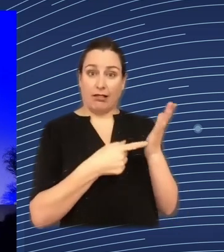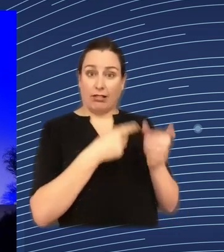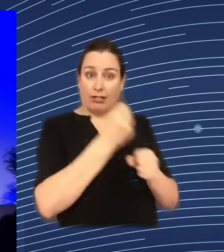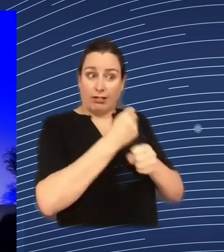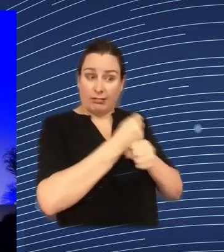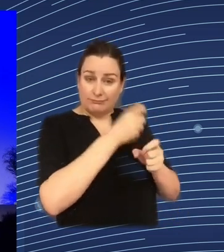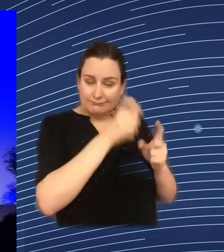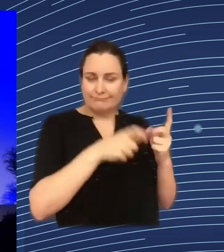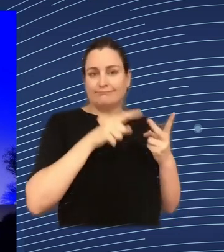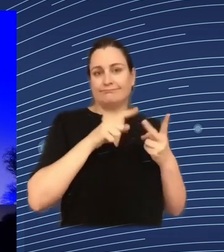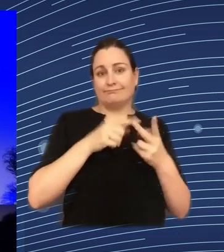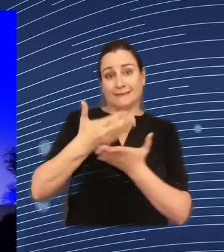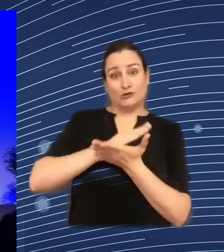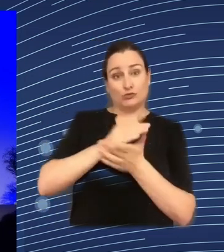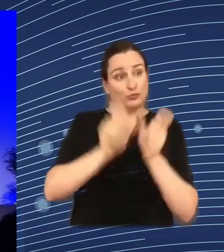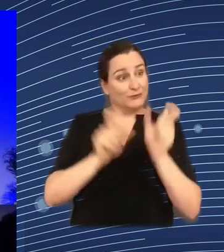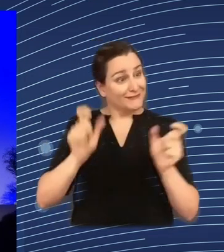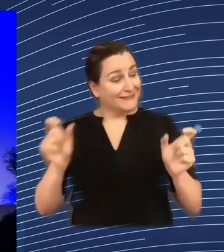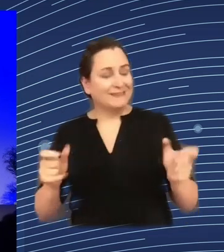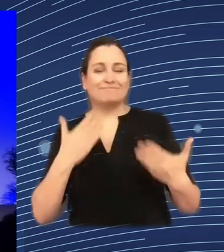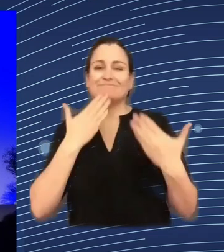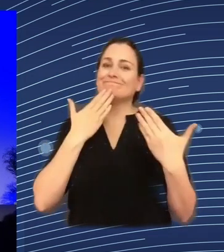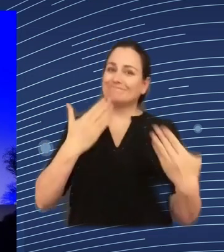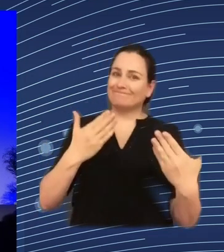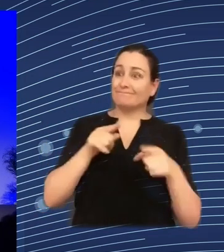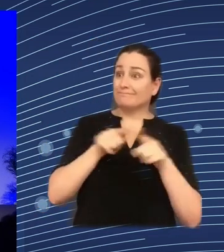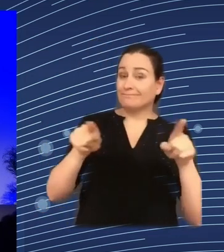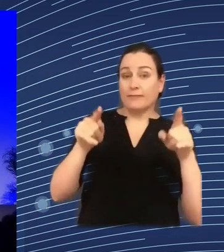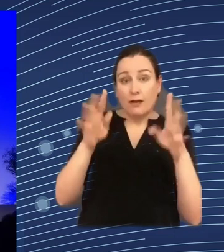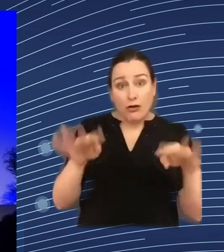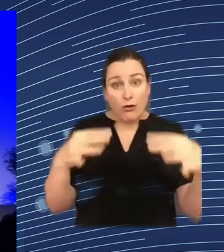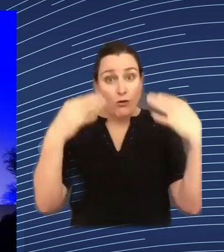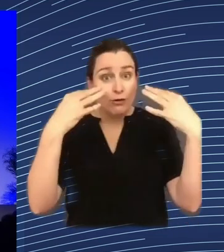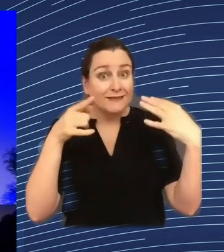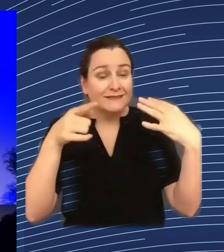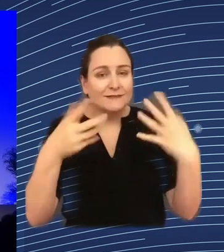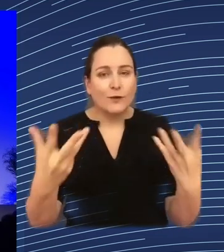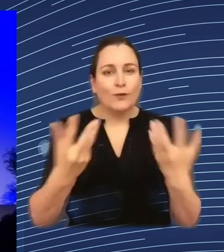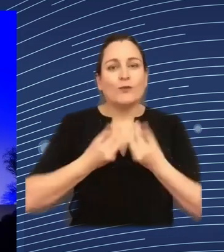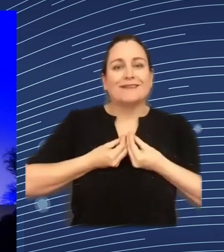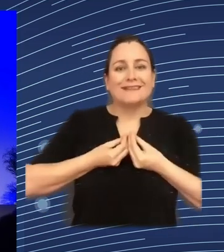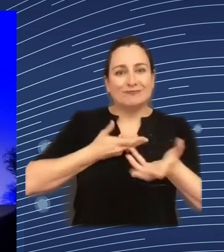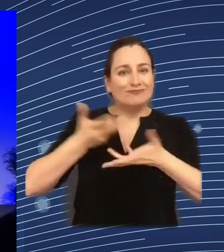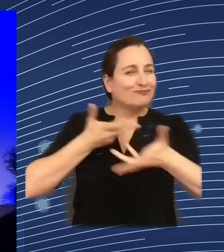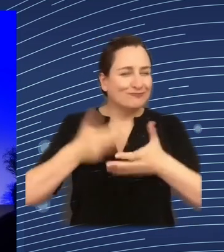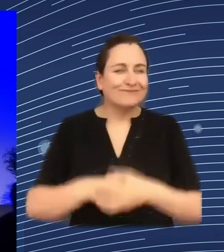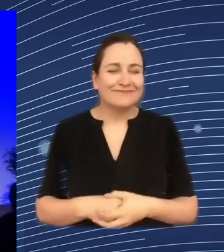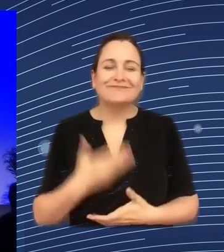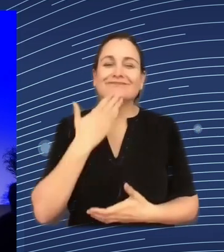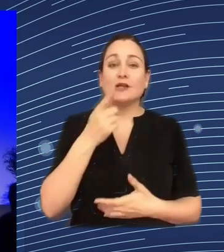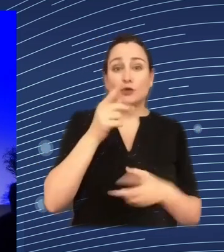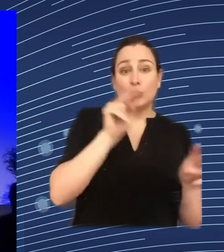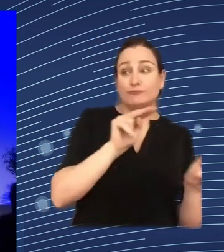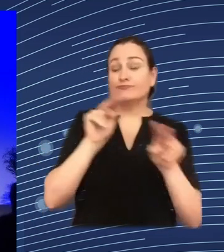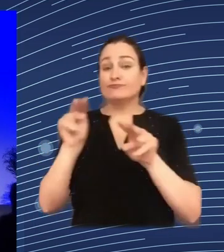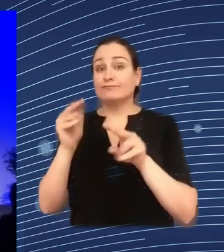the audience for the active participations and the questions we got there will be lunch in the riverside area and we'll ask